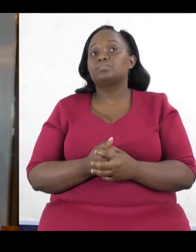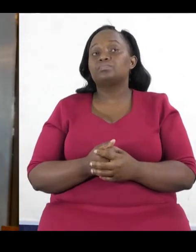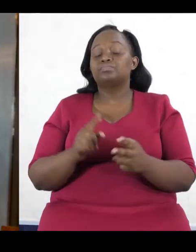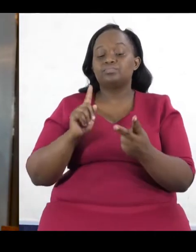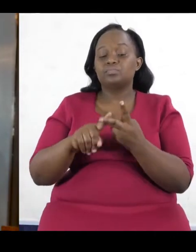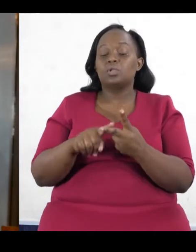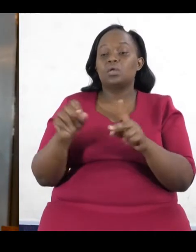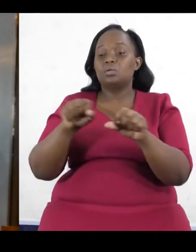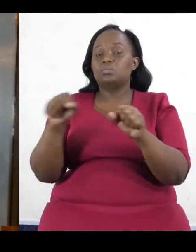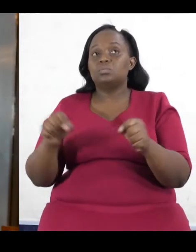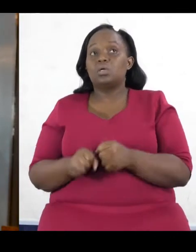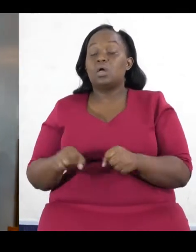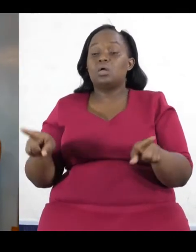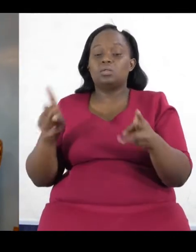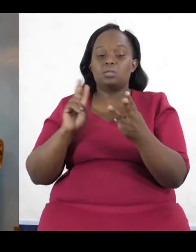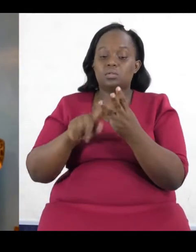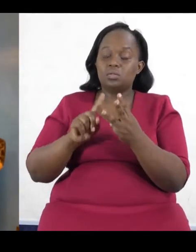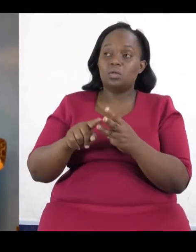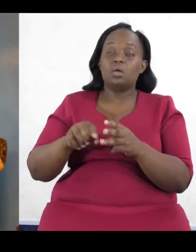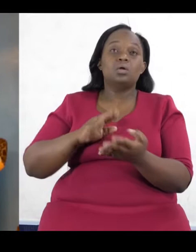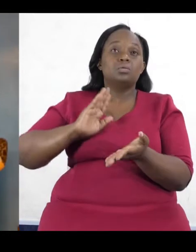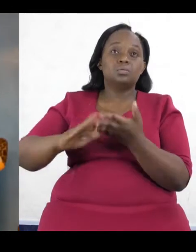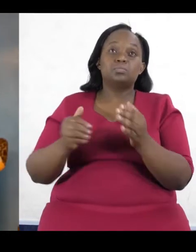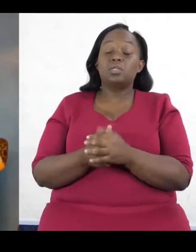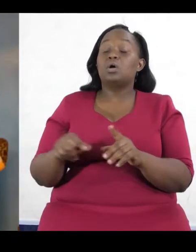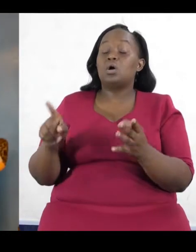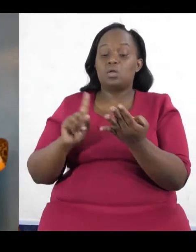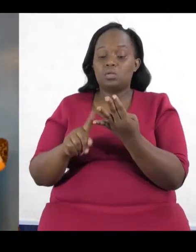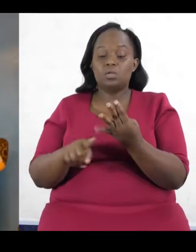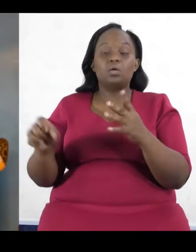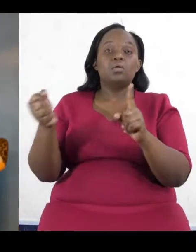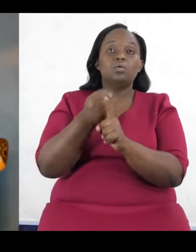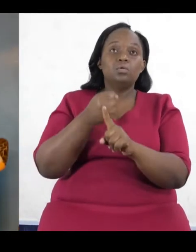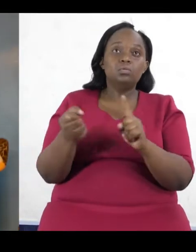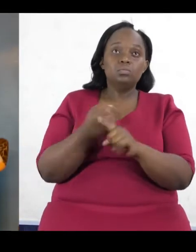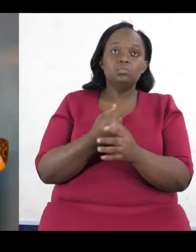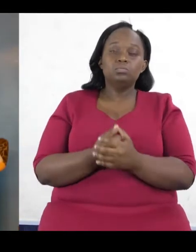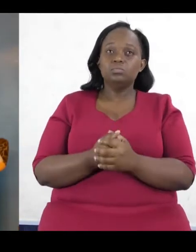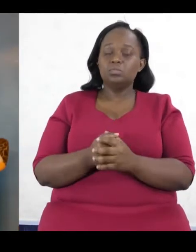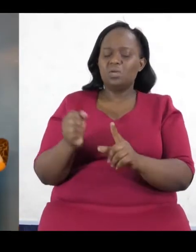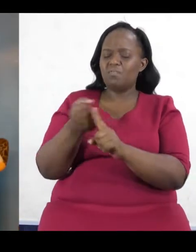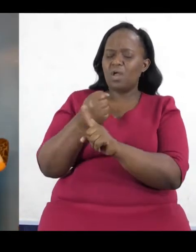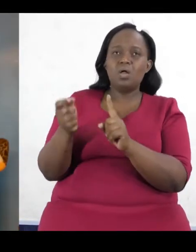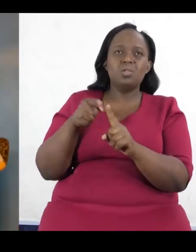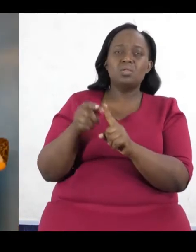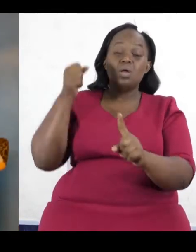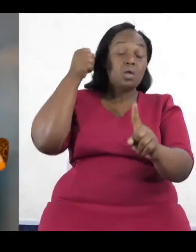unfortunately, violence. And that violence, of course, impacts its youth that are used to perpetuate violence. But I think